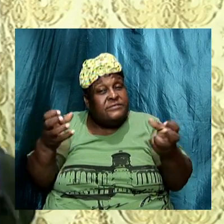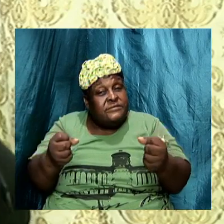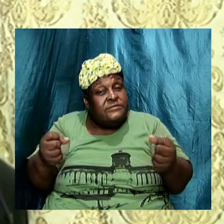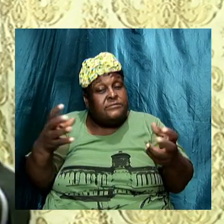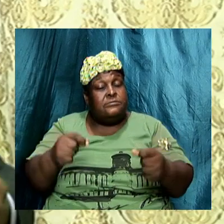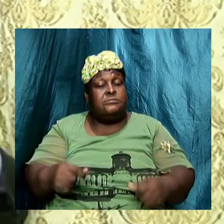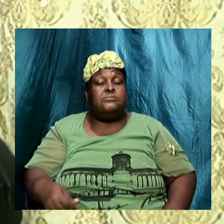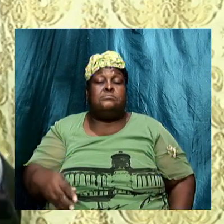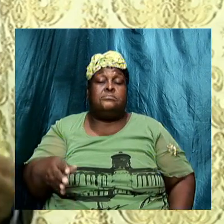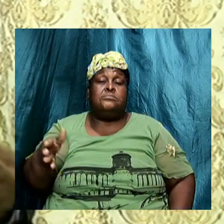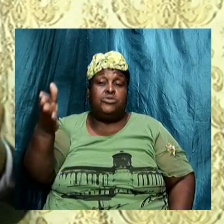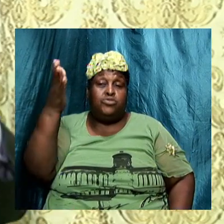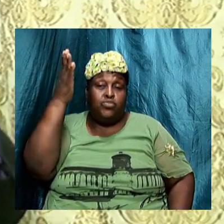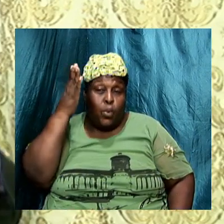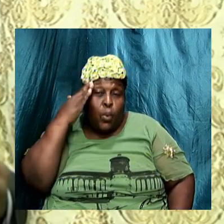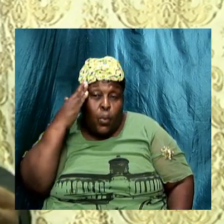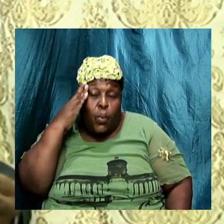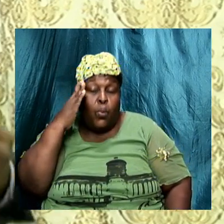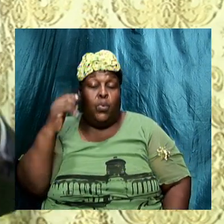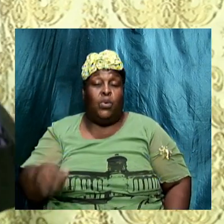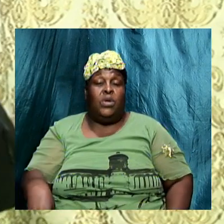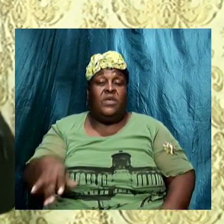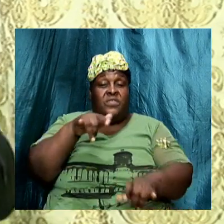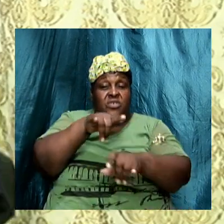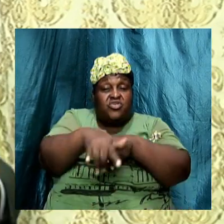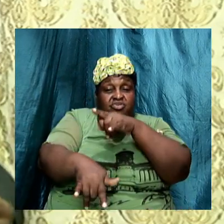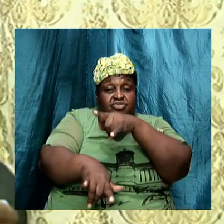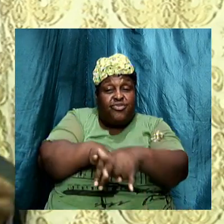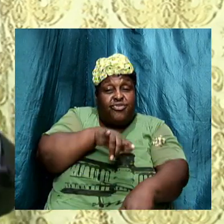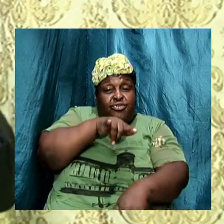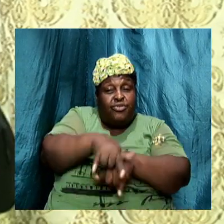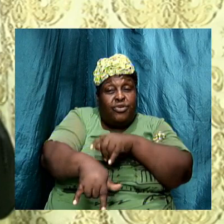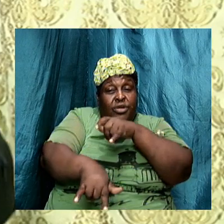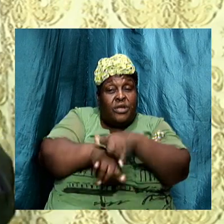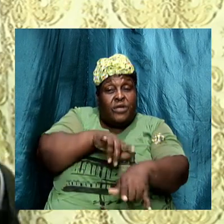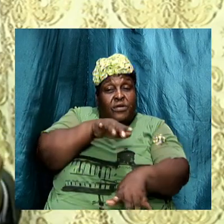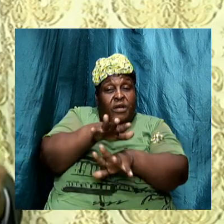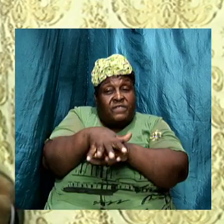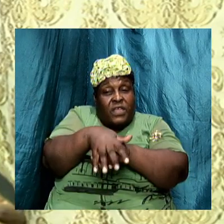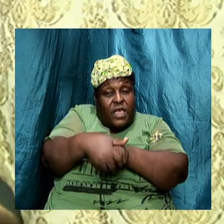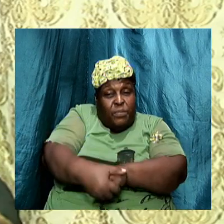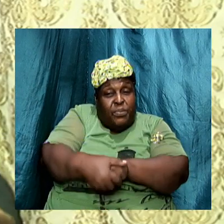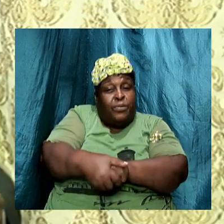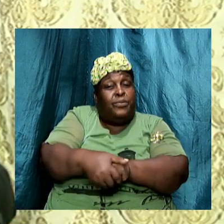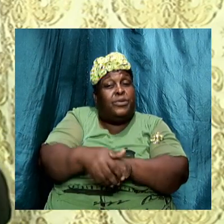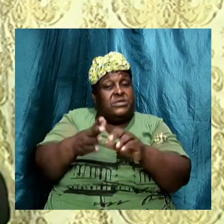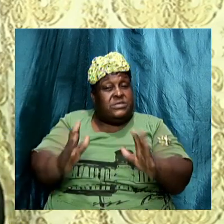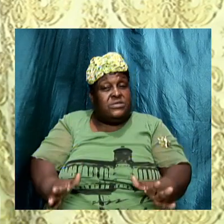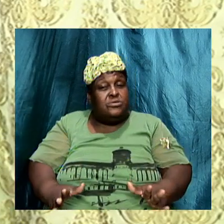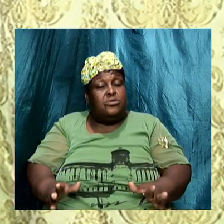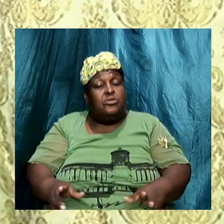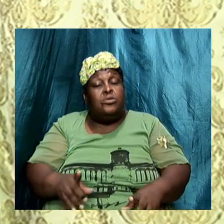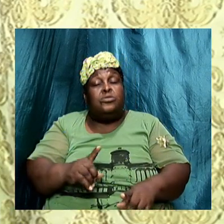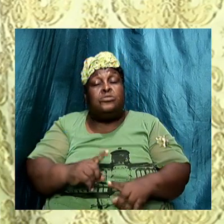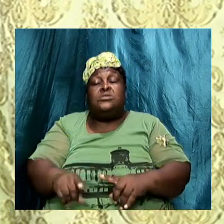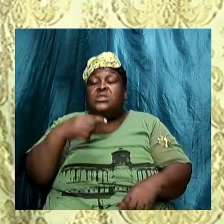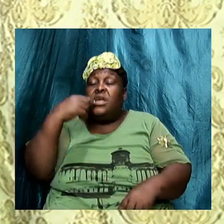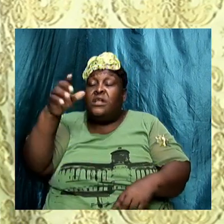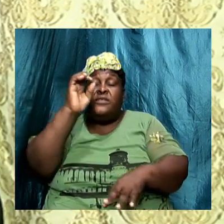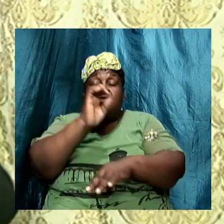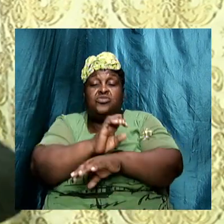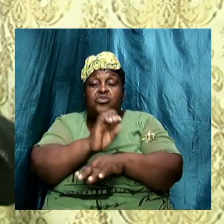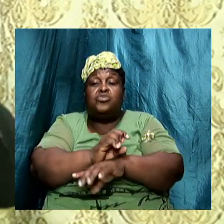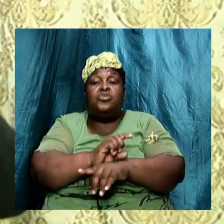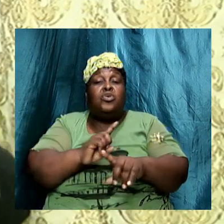pharisees the pharisees want to see a sign I want to tell the church don't run down the sign amen if I invite you to